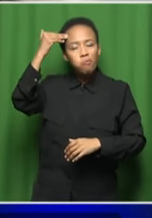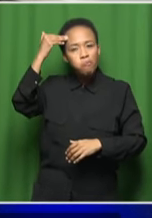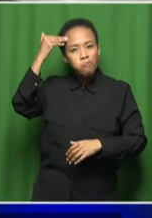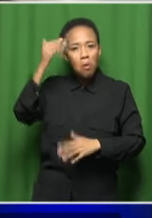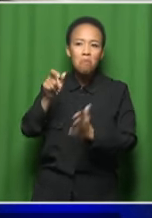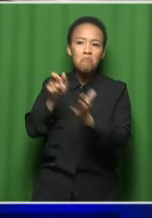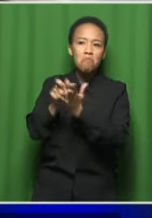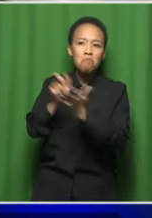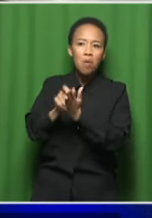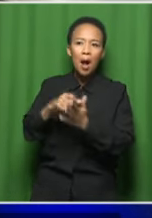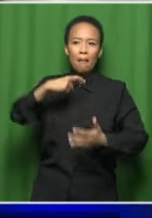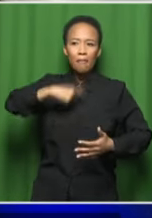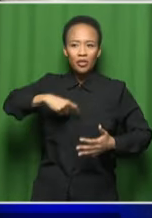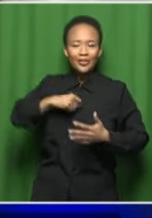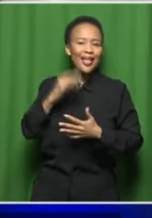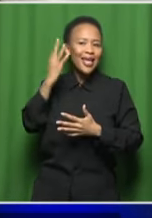writing?